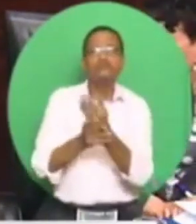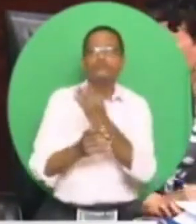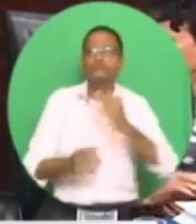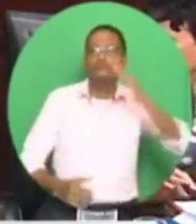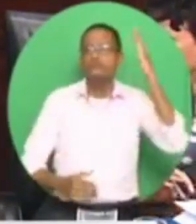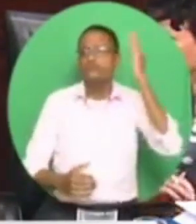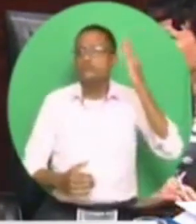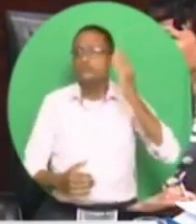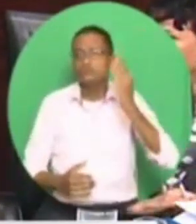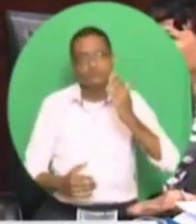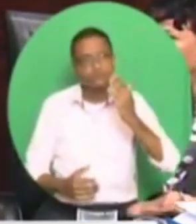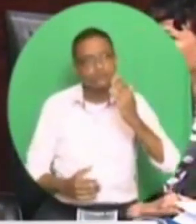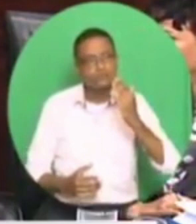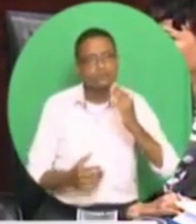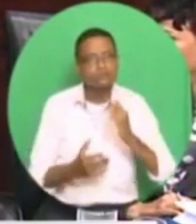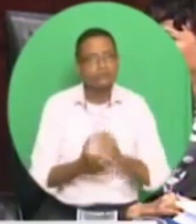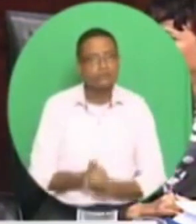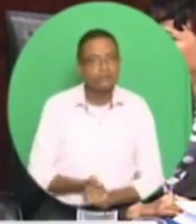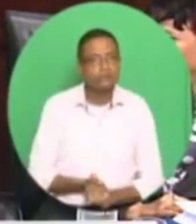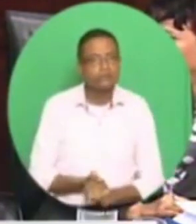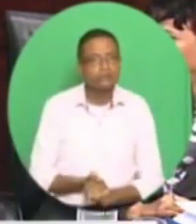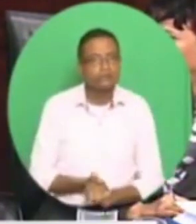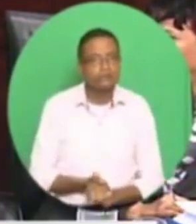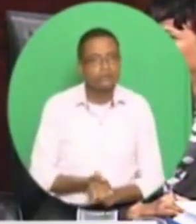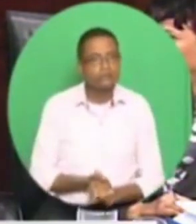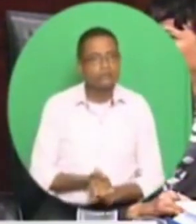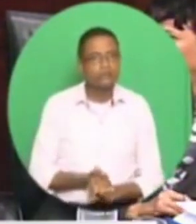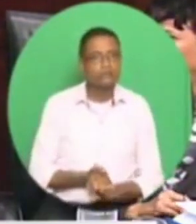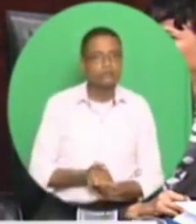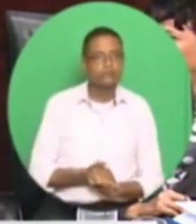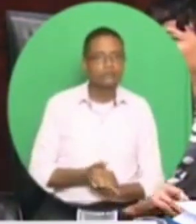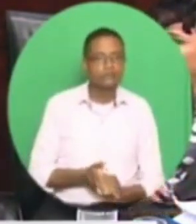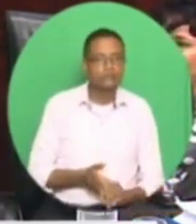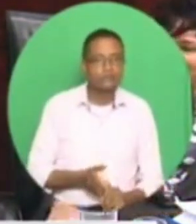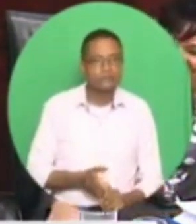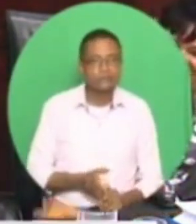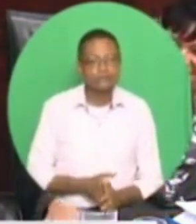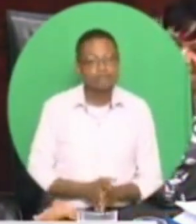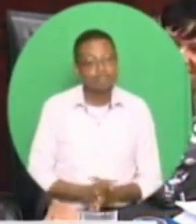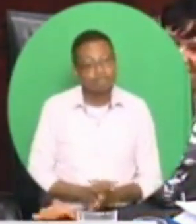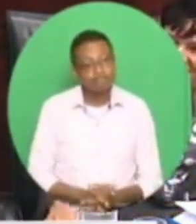for Carony Central was at his wits' end to understand the figures,